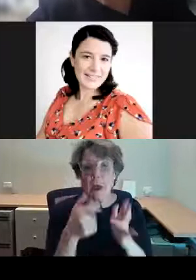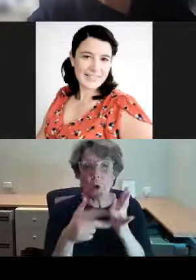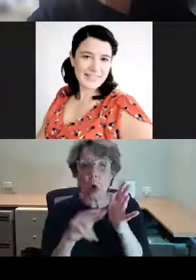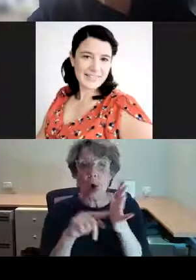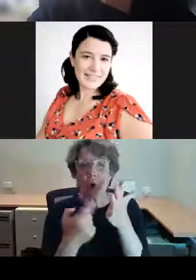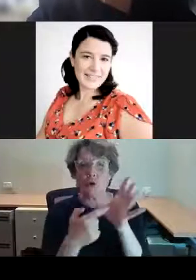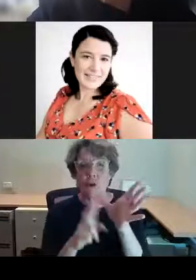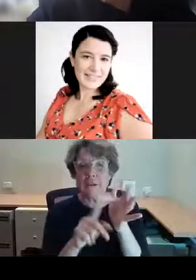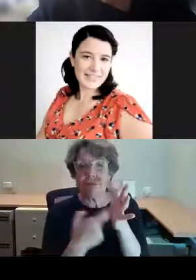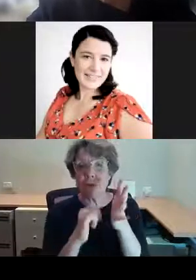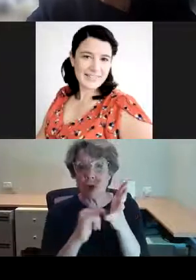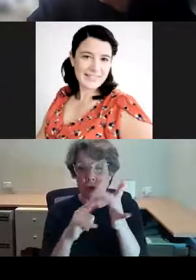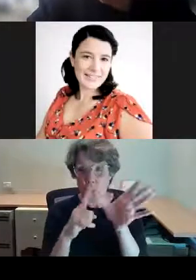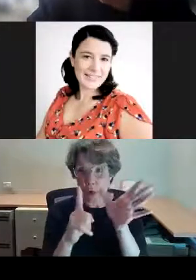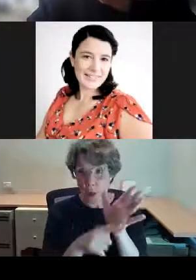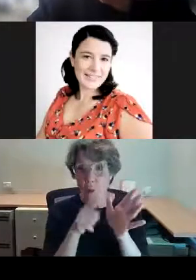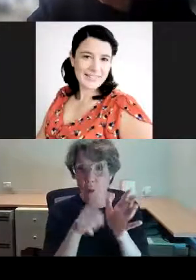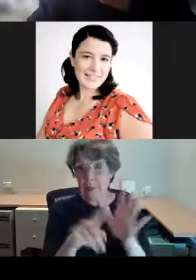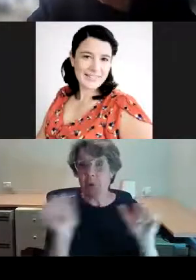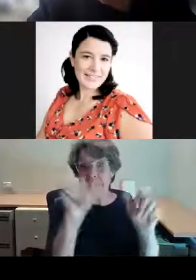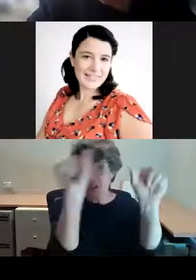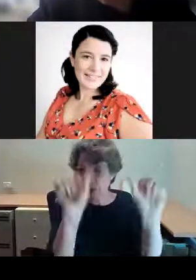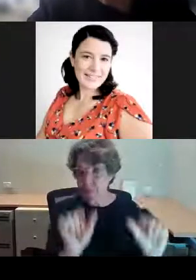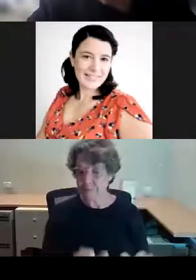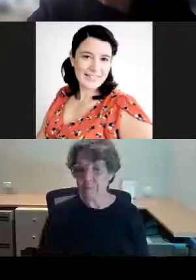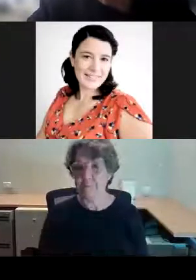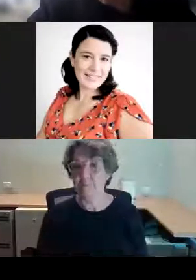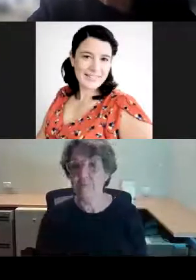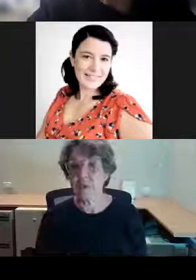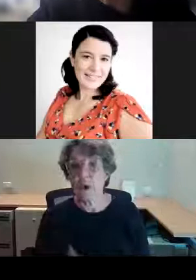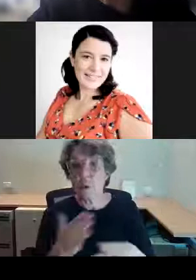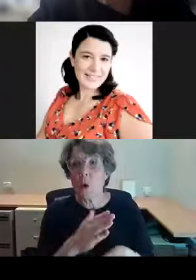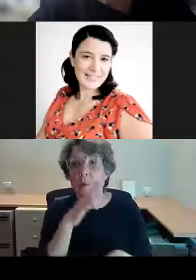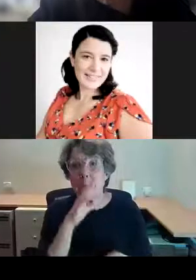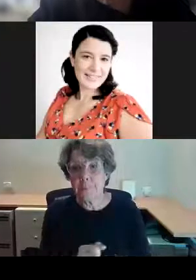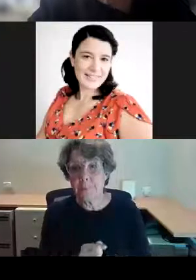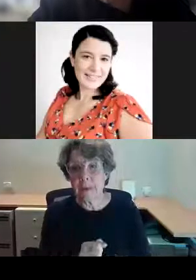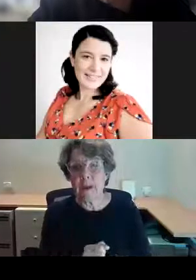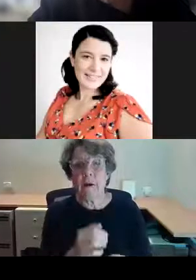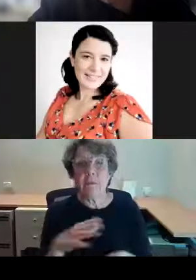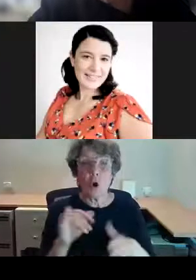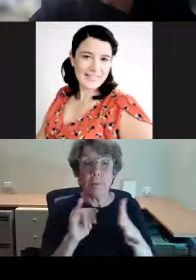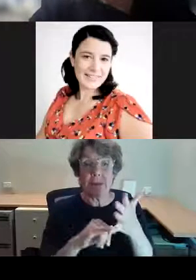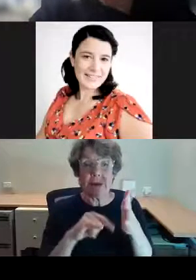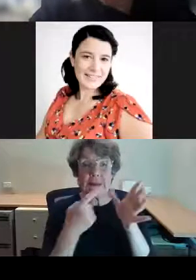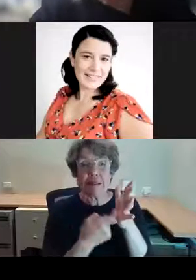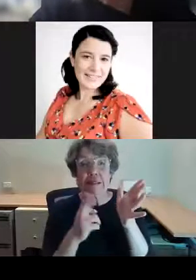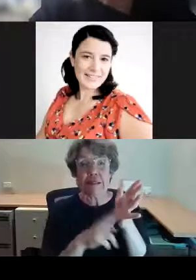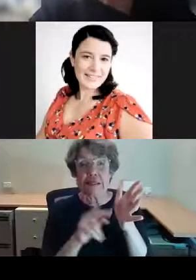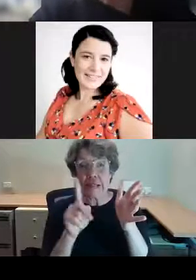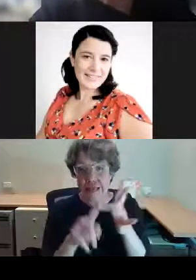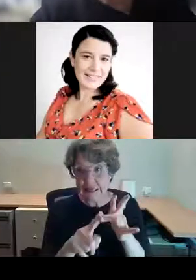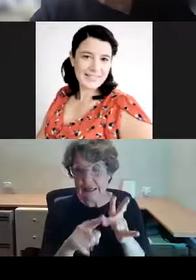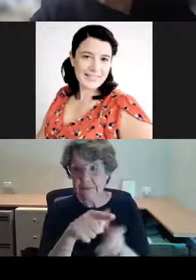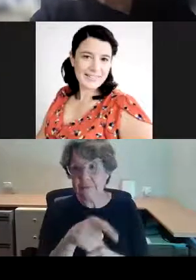completed. They were the work of a man called Tomasino Sani, who was an Italian immigrant